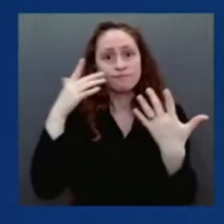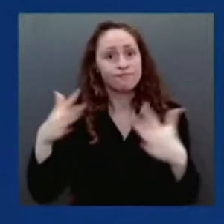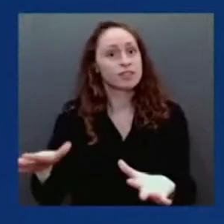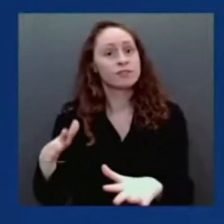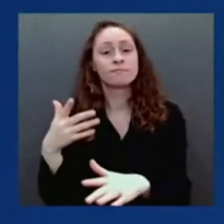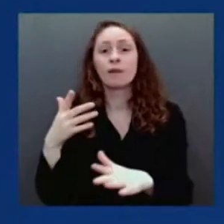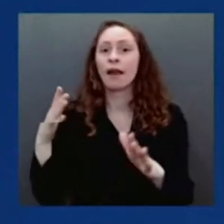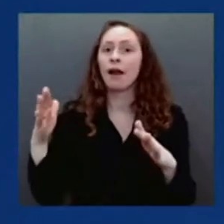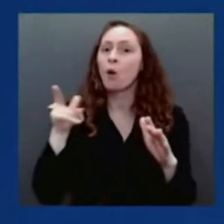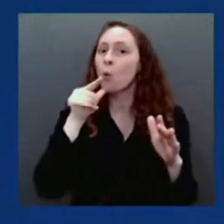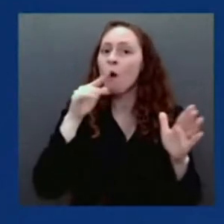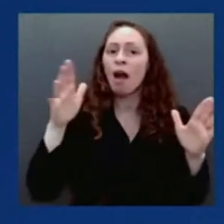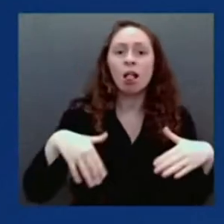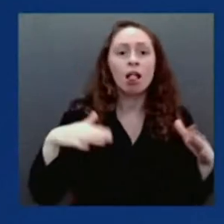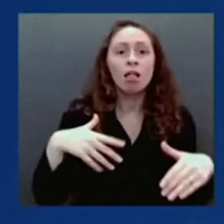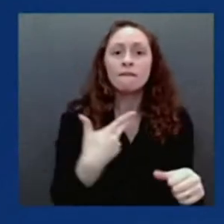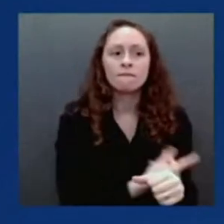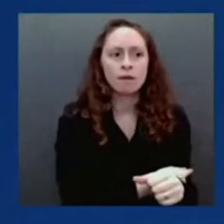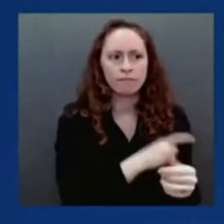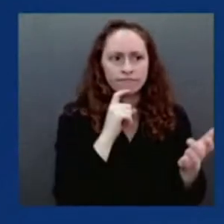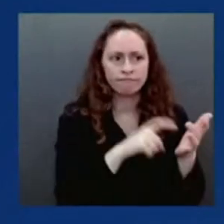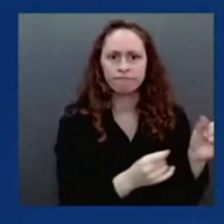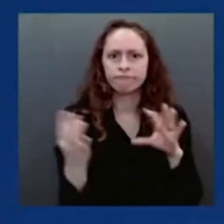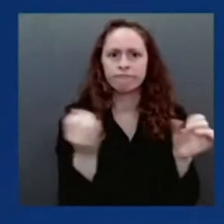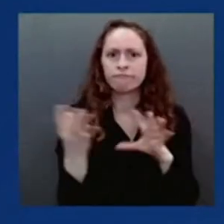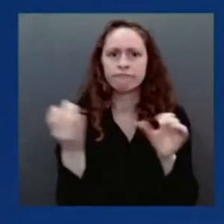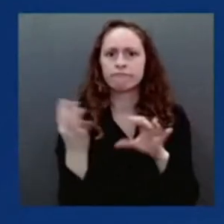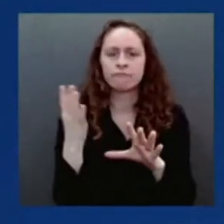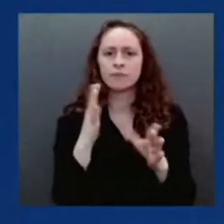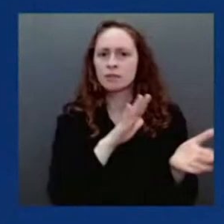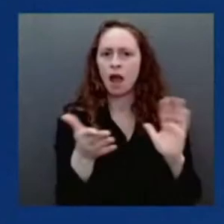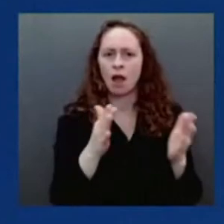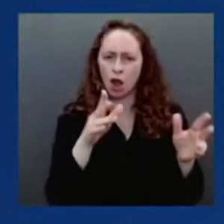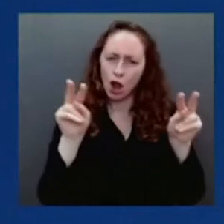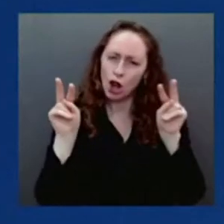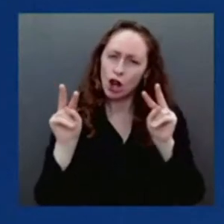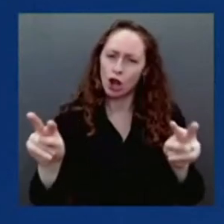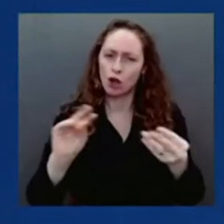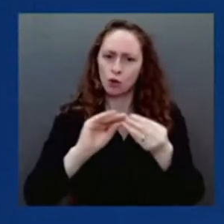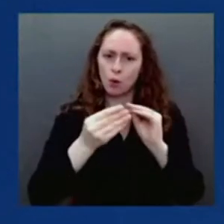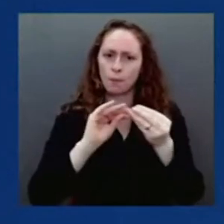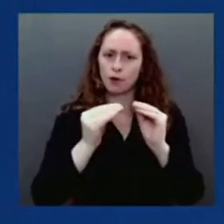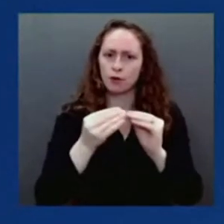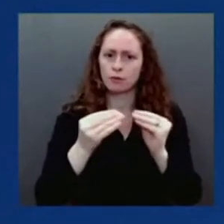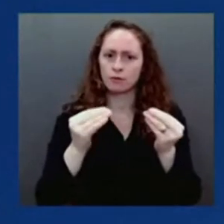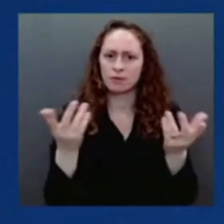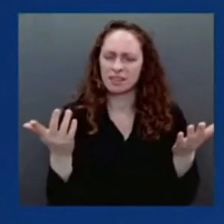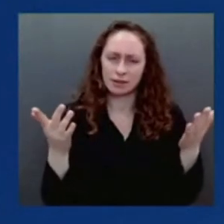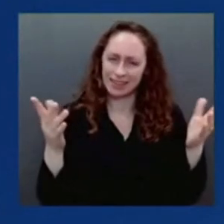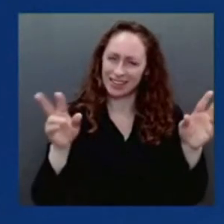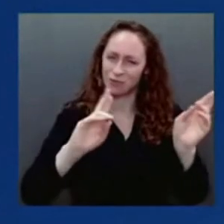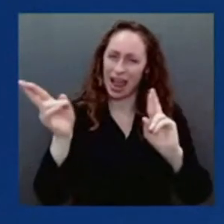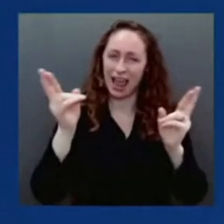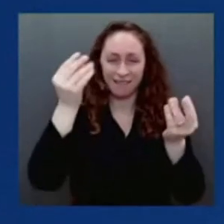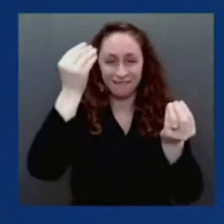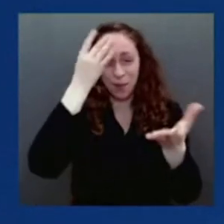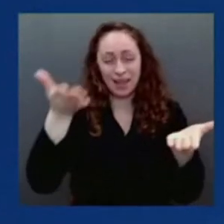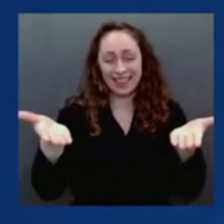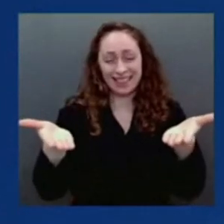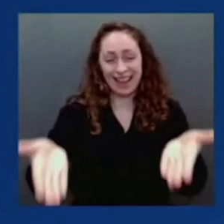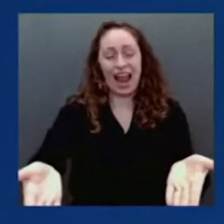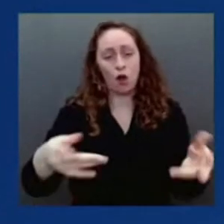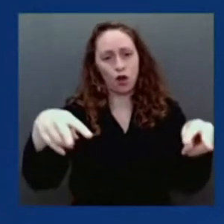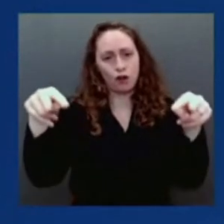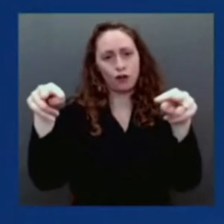about that, except that the facts speak for themselves. Kevin. Next question. Let's go to David Lim at Politico.